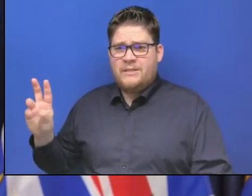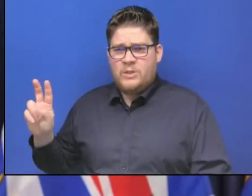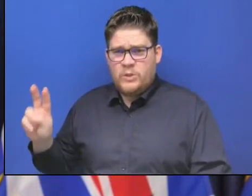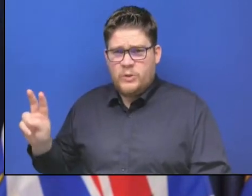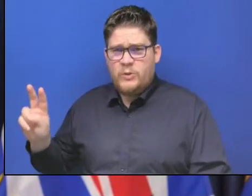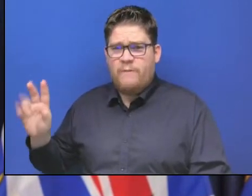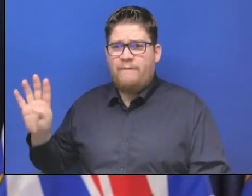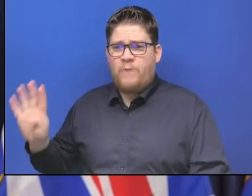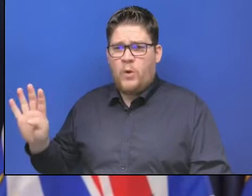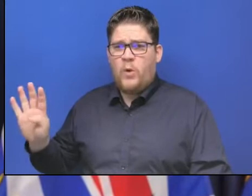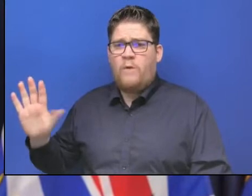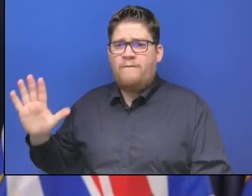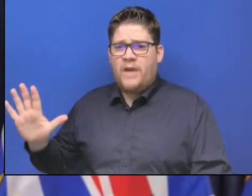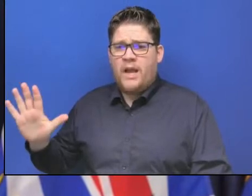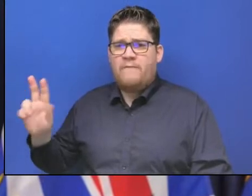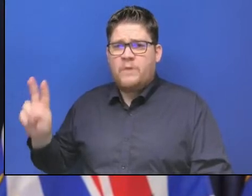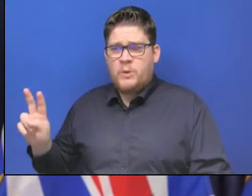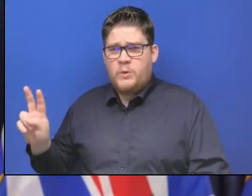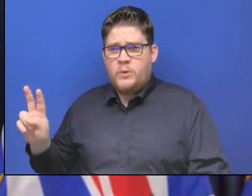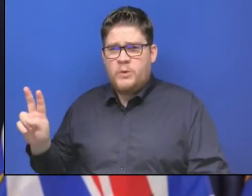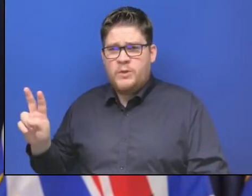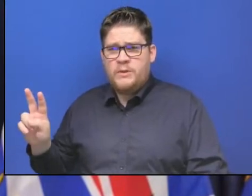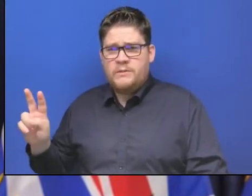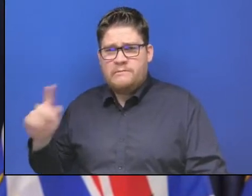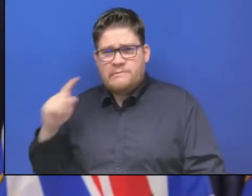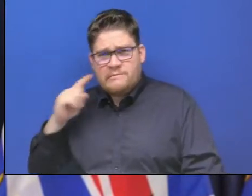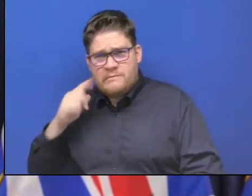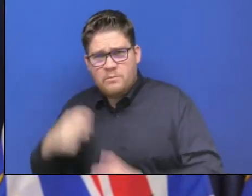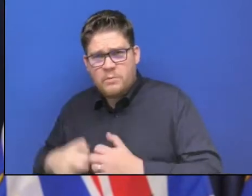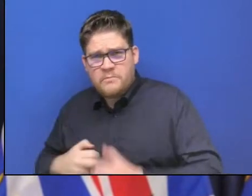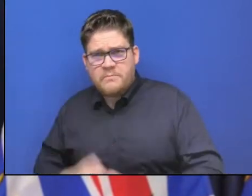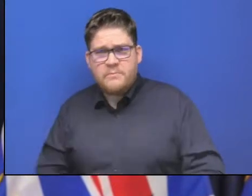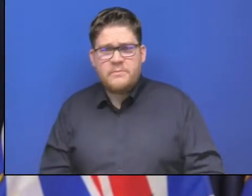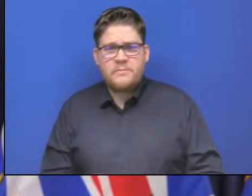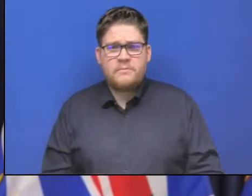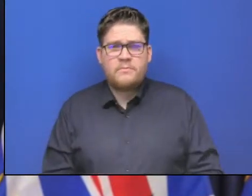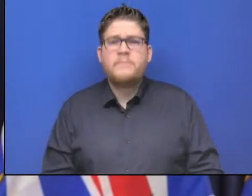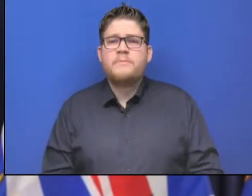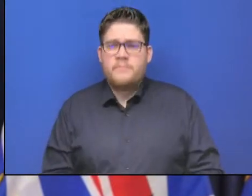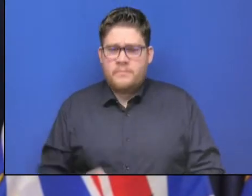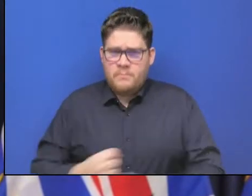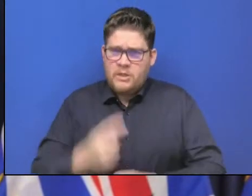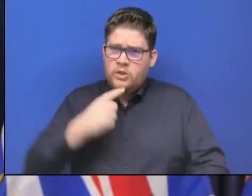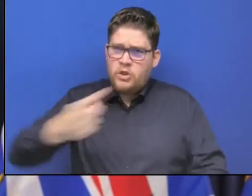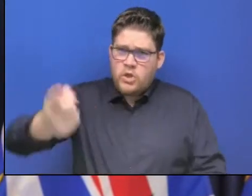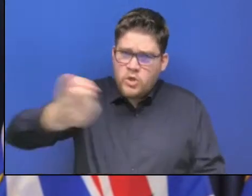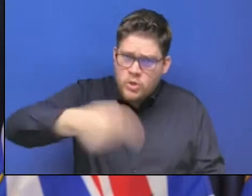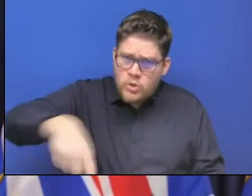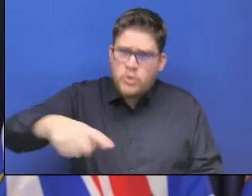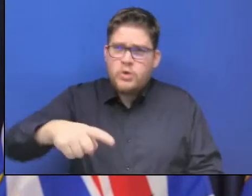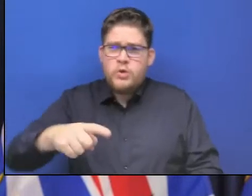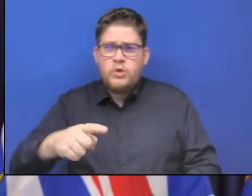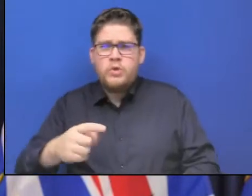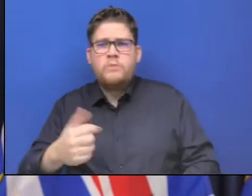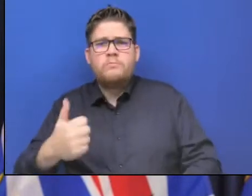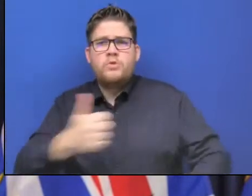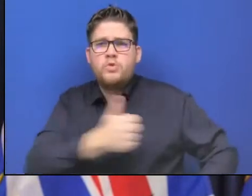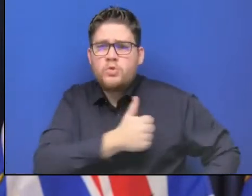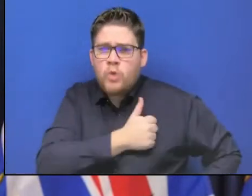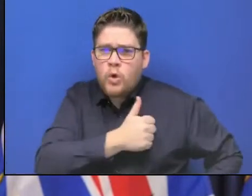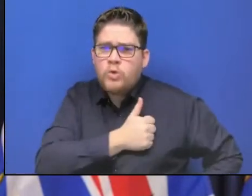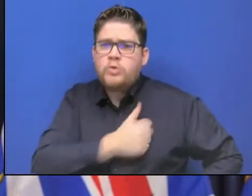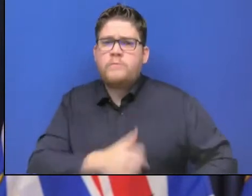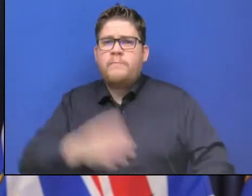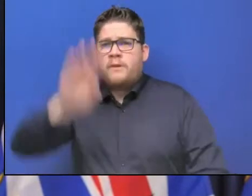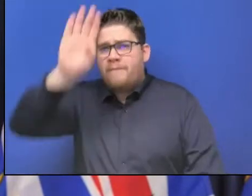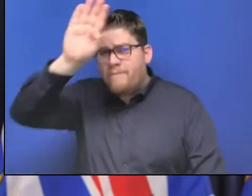be assured that the public service and thousands of workers, emergency workers, soldiers, first responders,